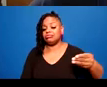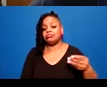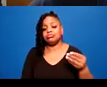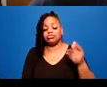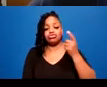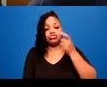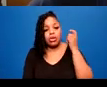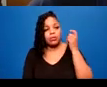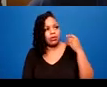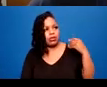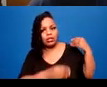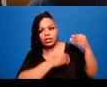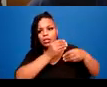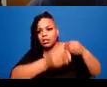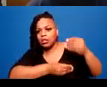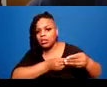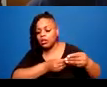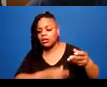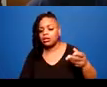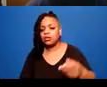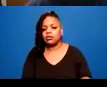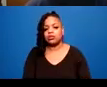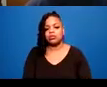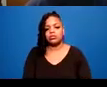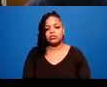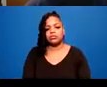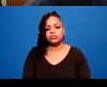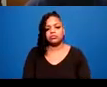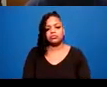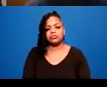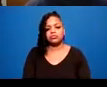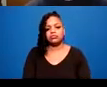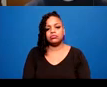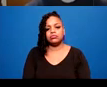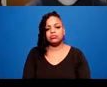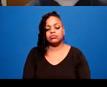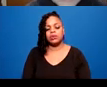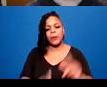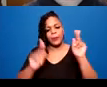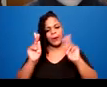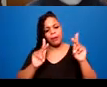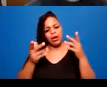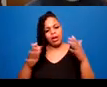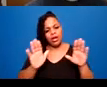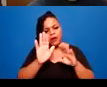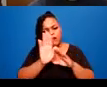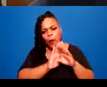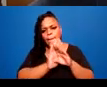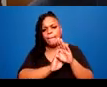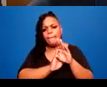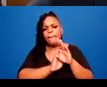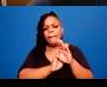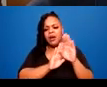been able to form lifelong practices out of those trauma responses. They can